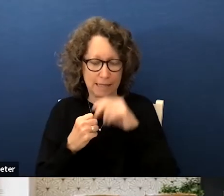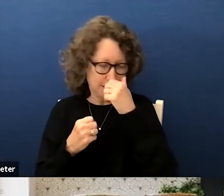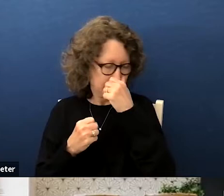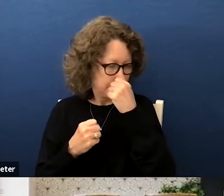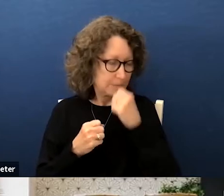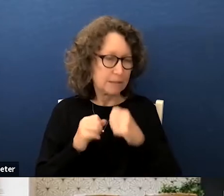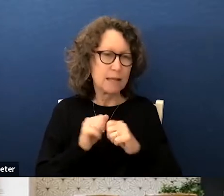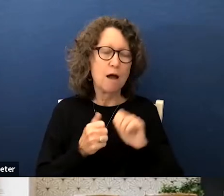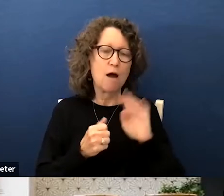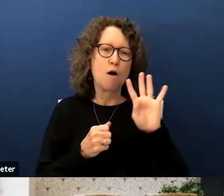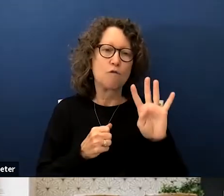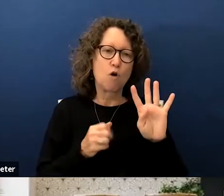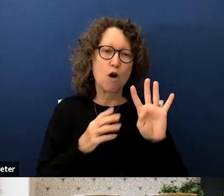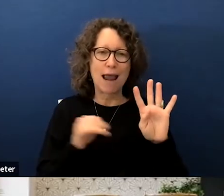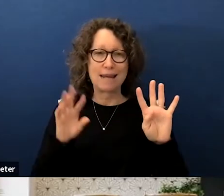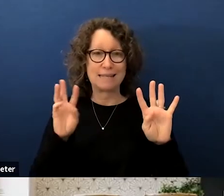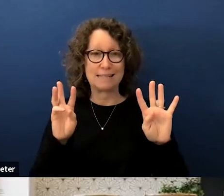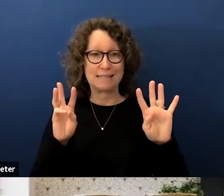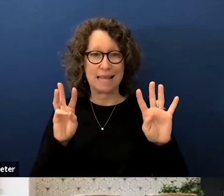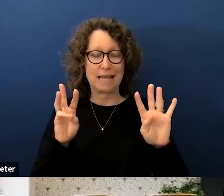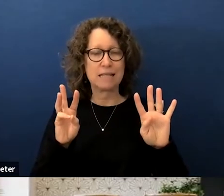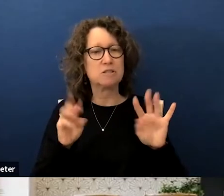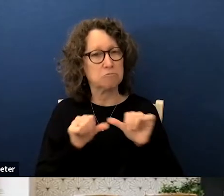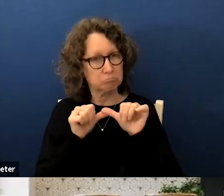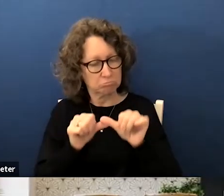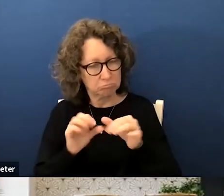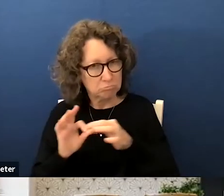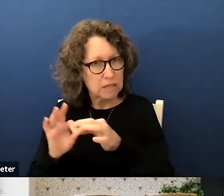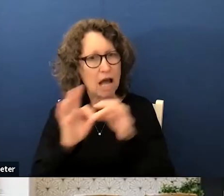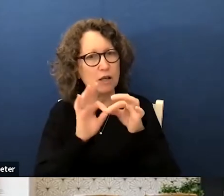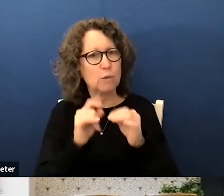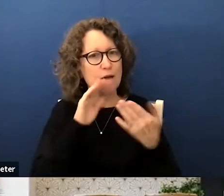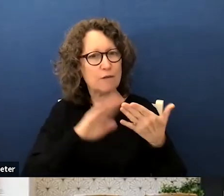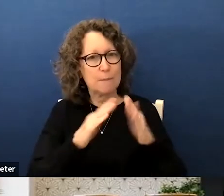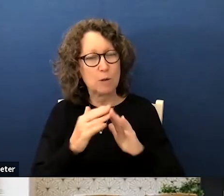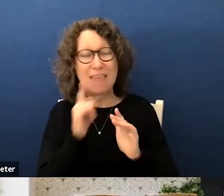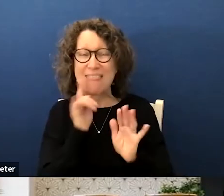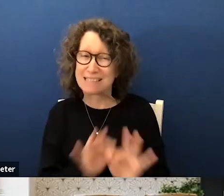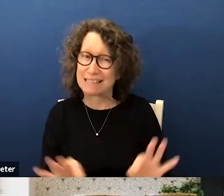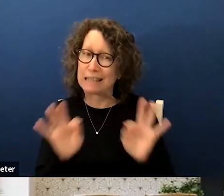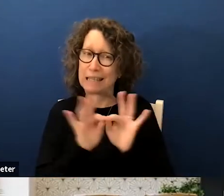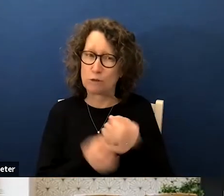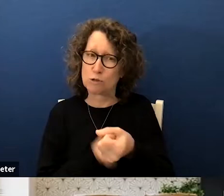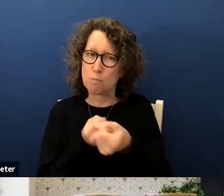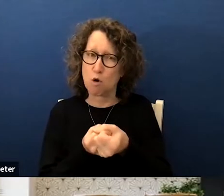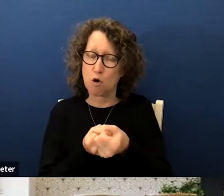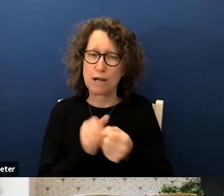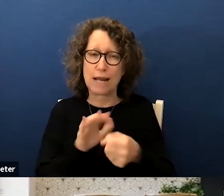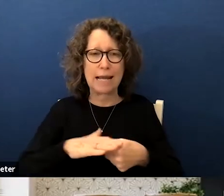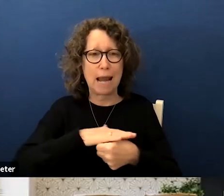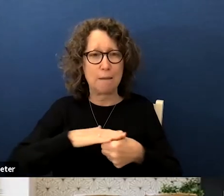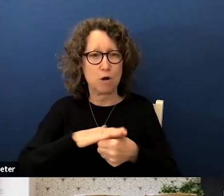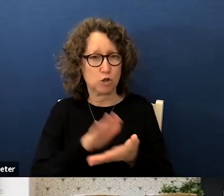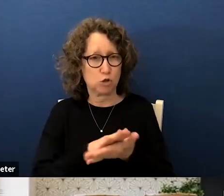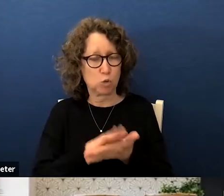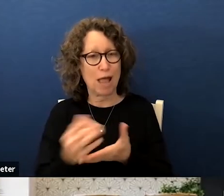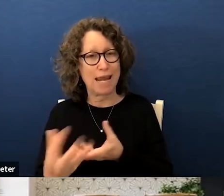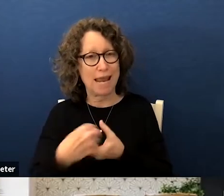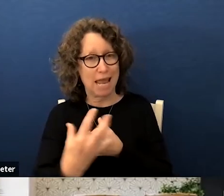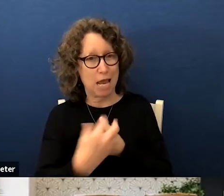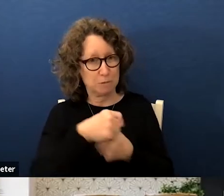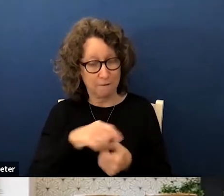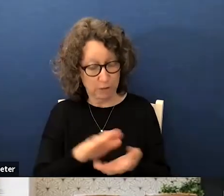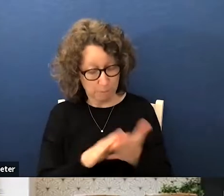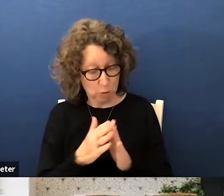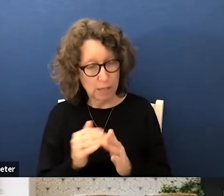and six encourage continuity of communities which is key to supporting neighborhood schools and engagement of community